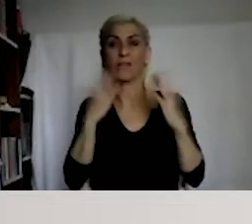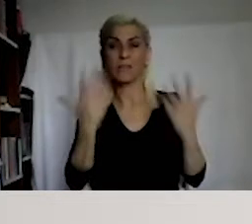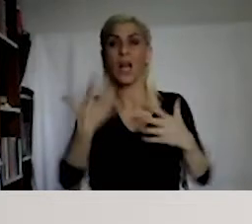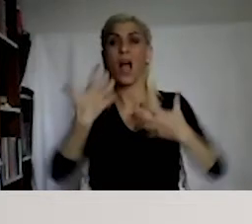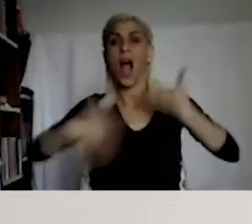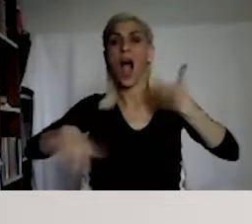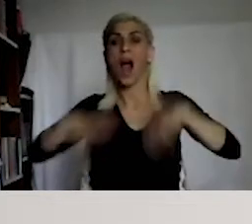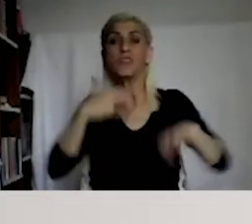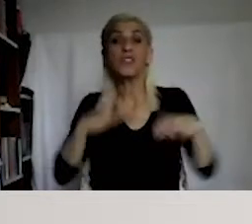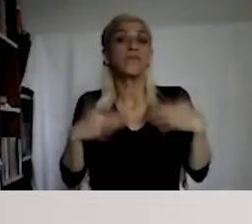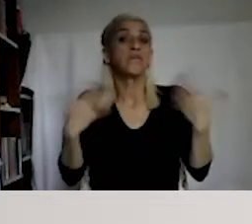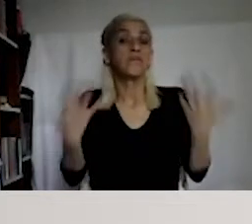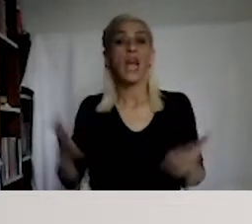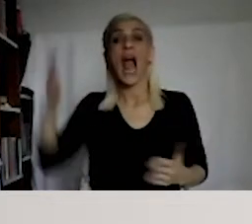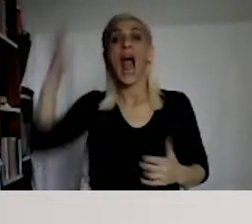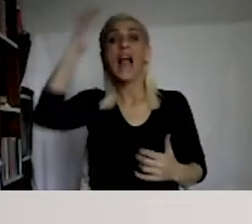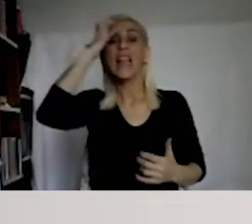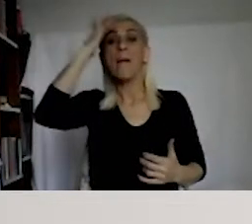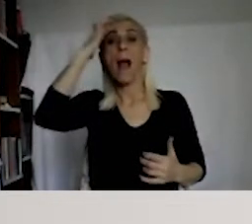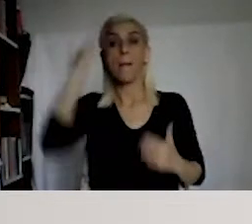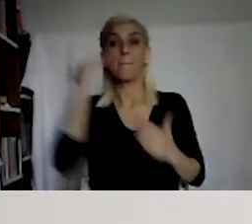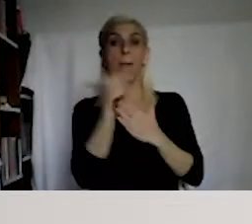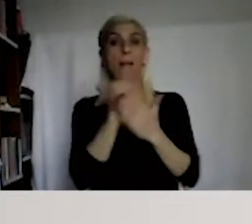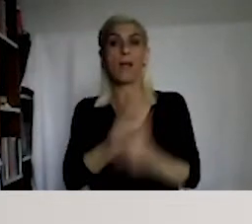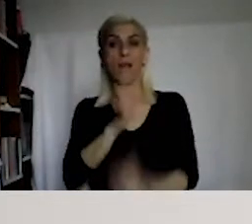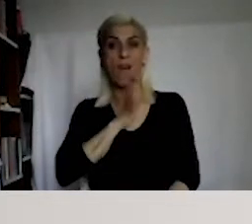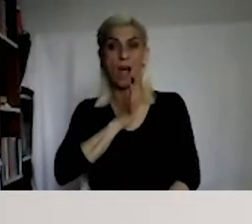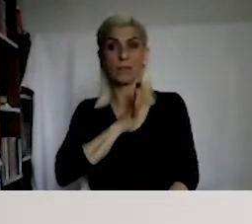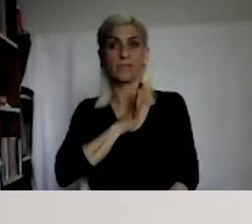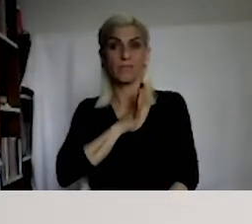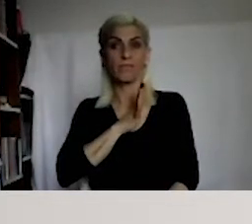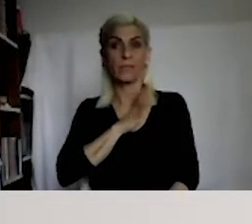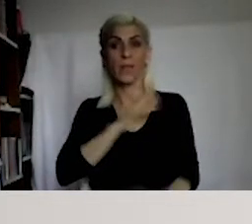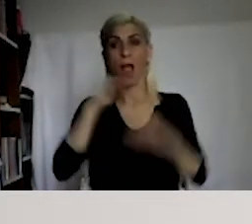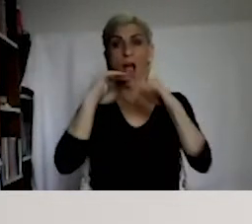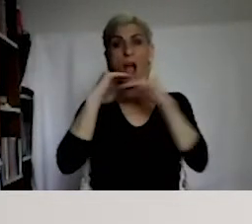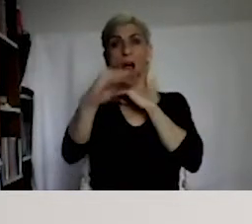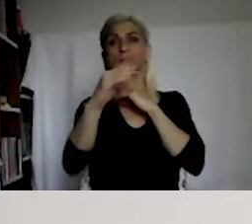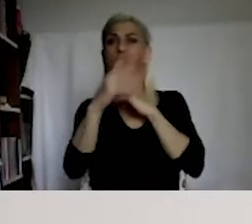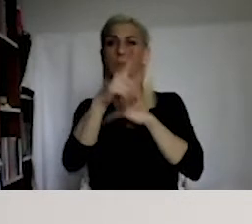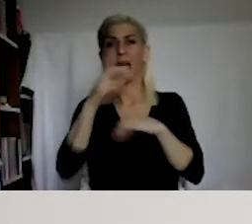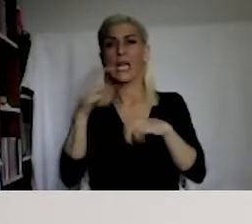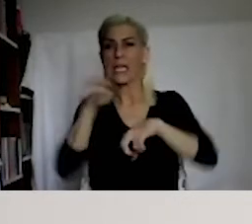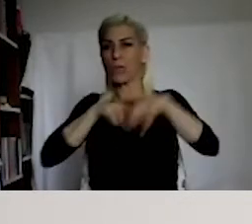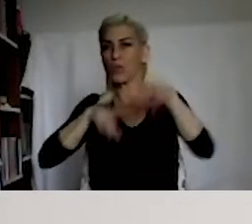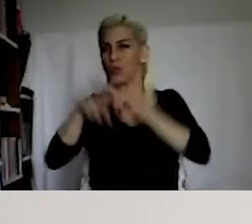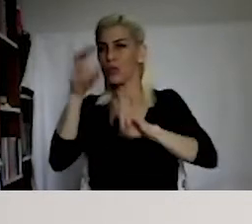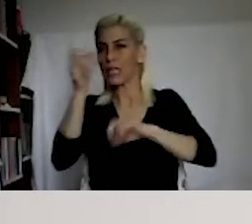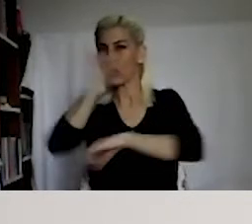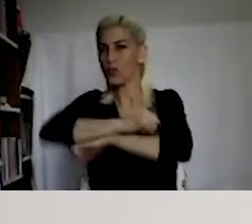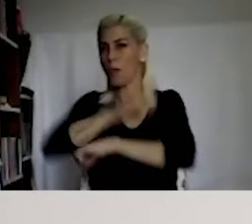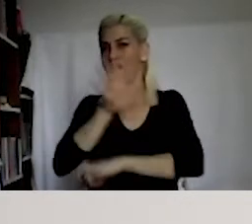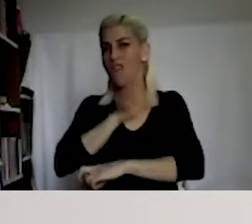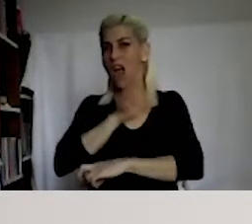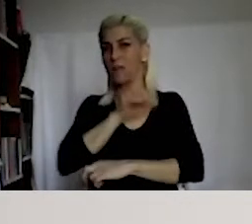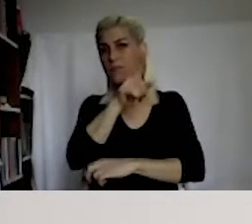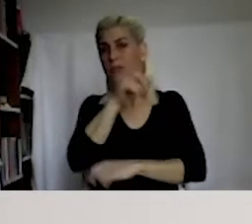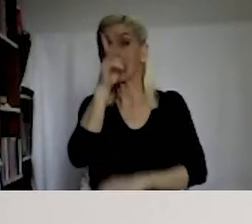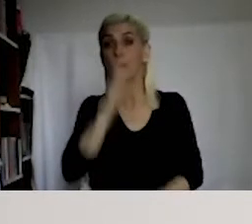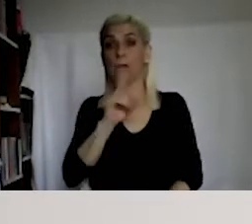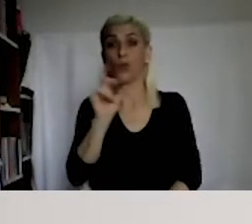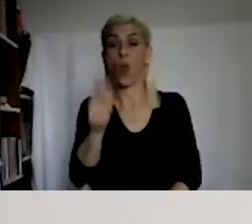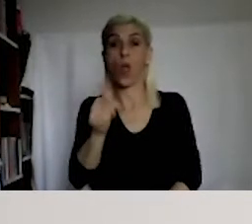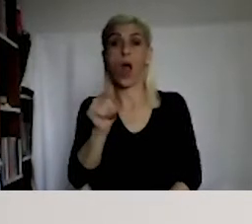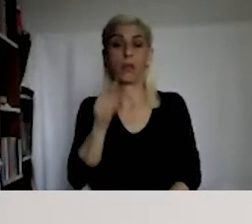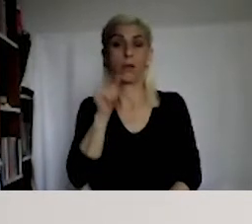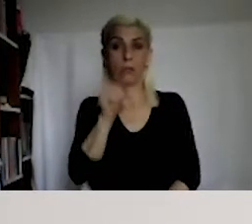We have another article, which is Article 216, The Crime